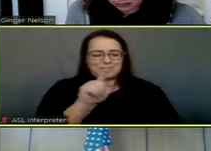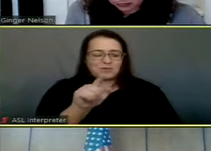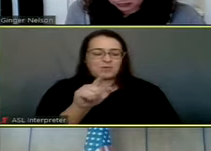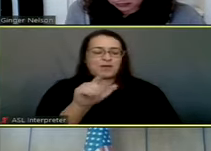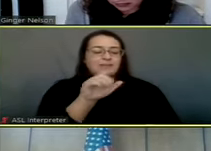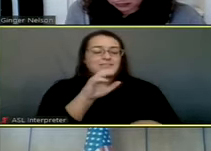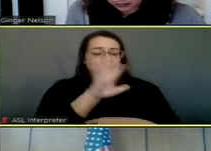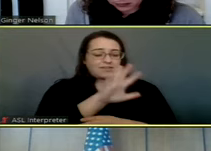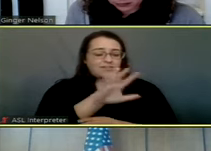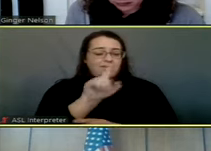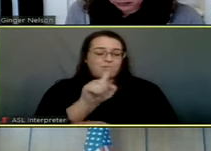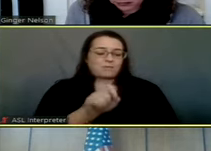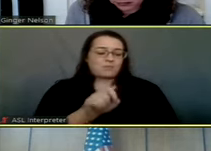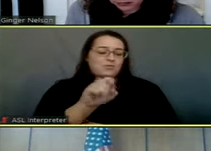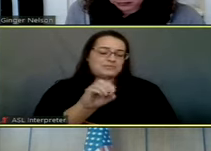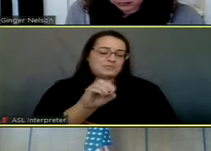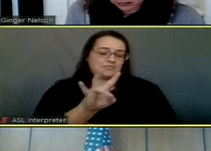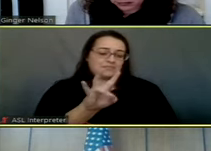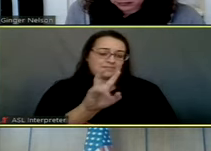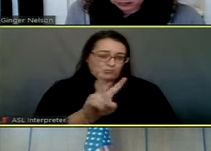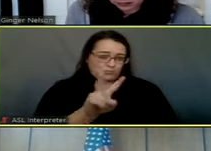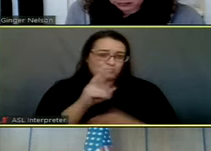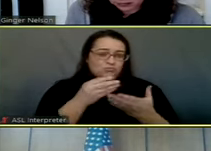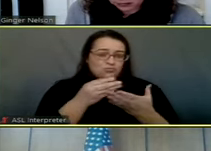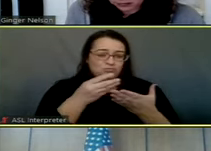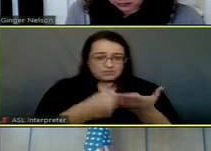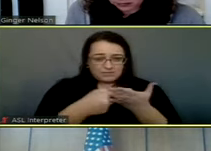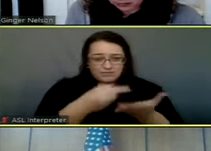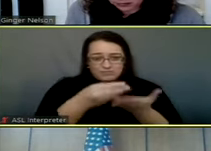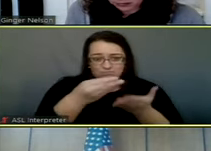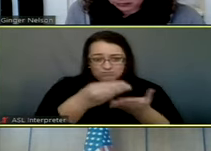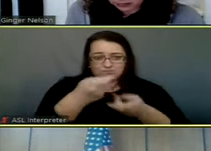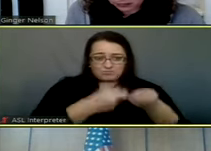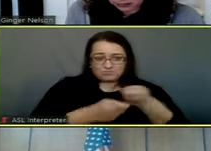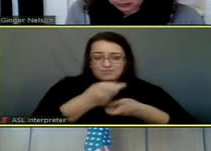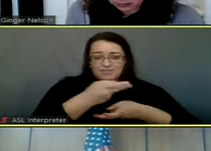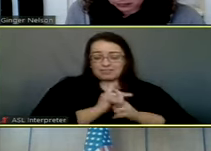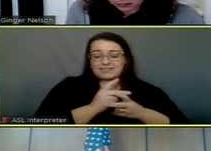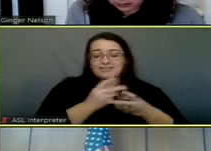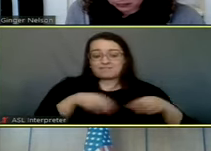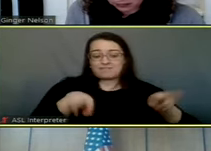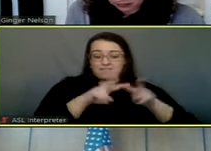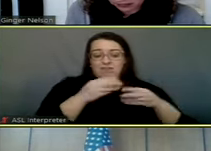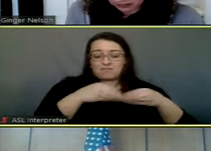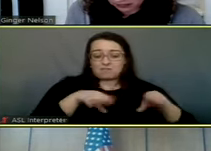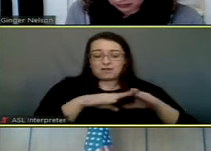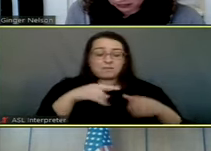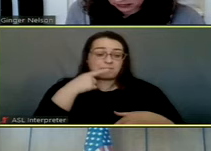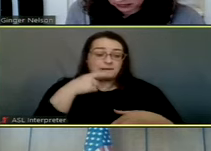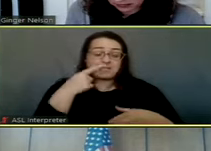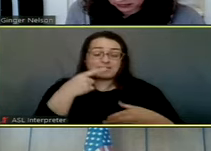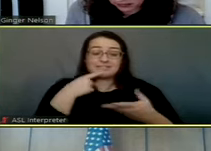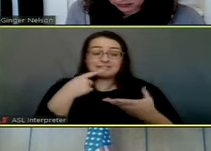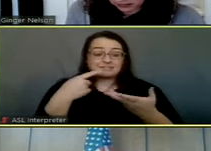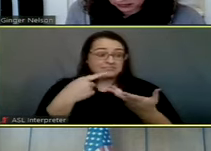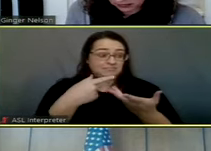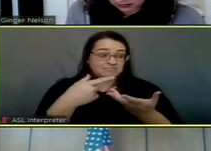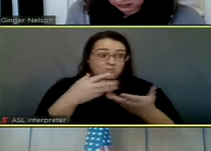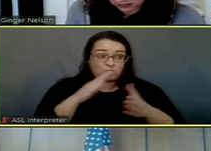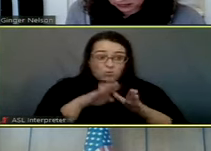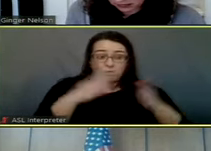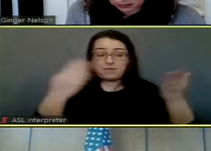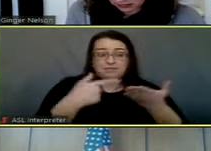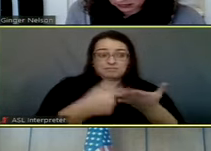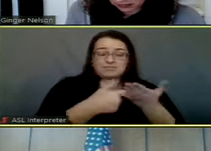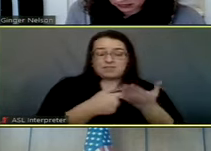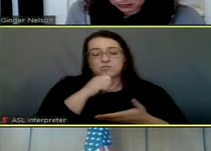Section 551.072, discuss the purchase exchange, lease, sell, valuable property, public discussion, such would not be in the best interest in the city's